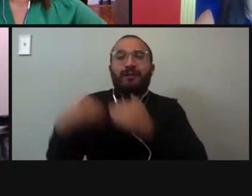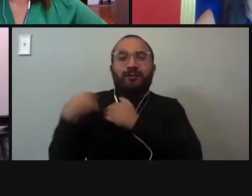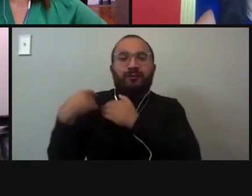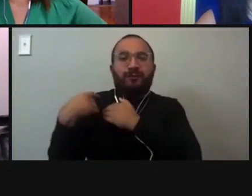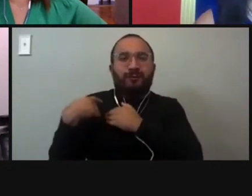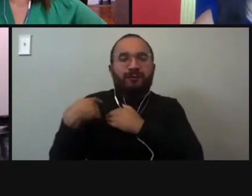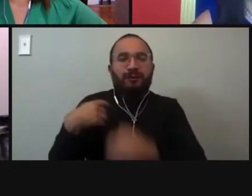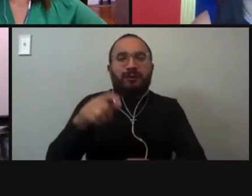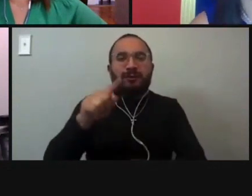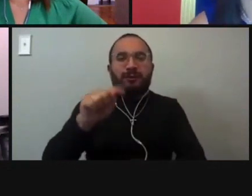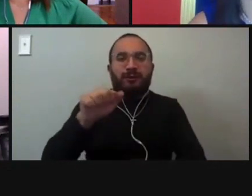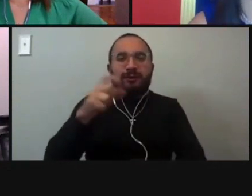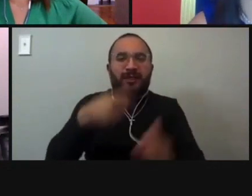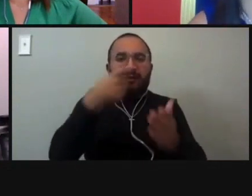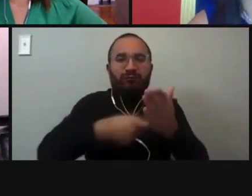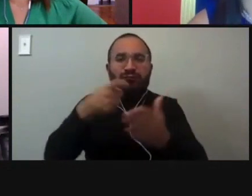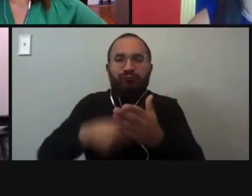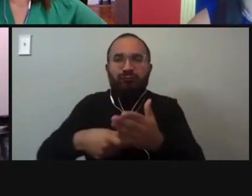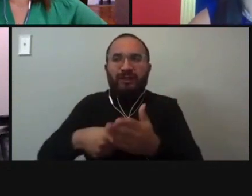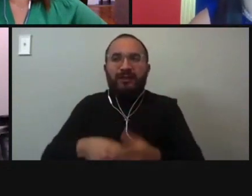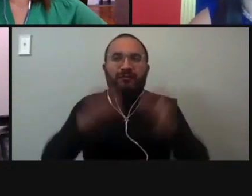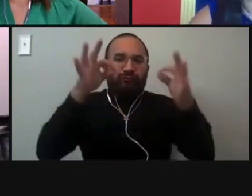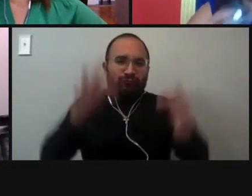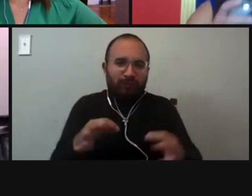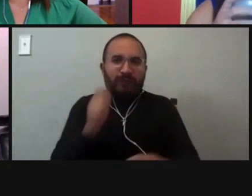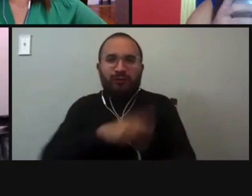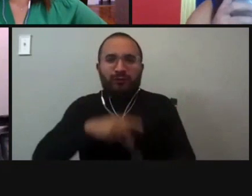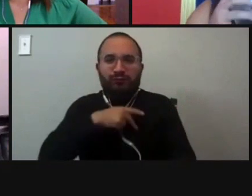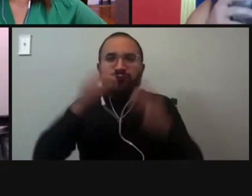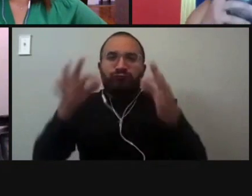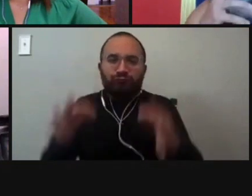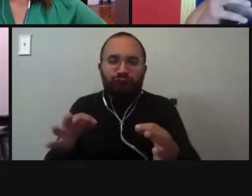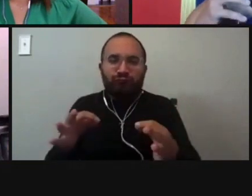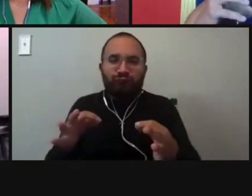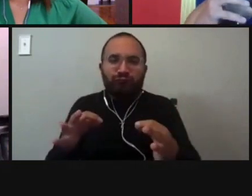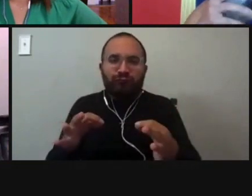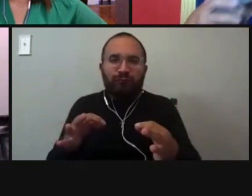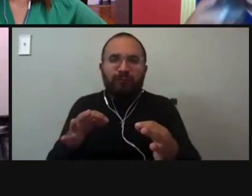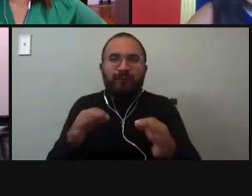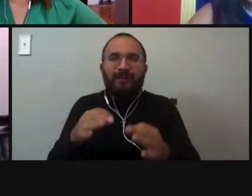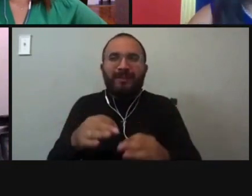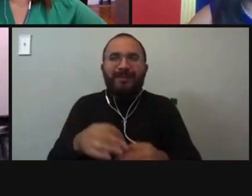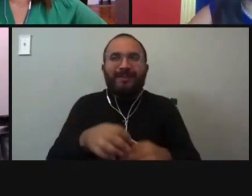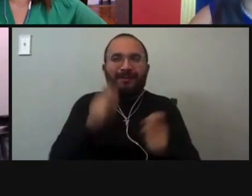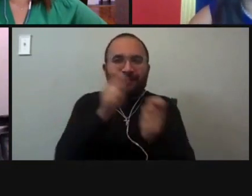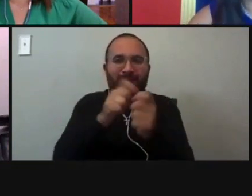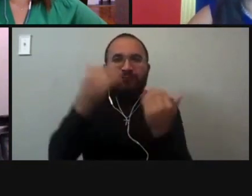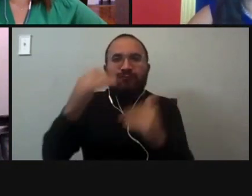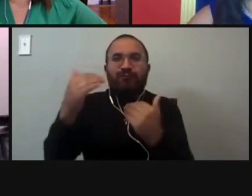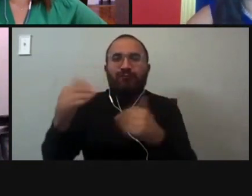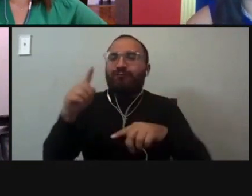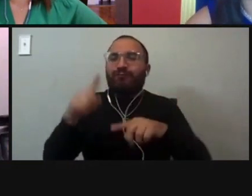tax and revenue decisions, and all personnel decisions, except for certain positions which are either elected or appointed.